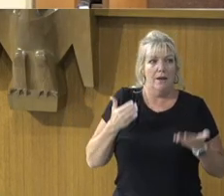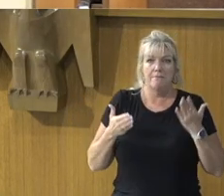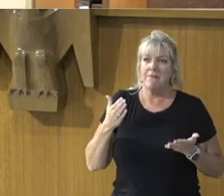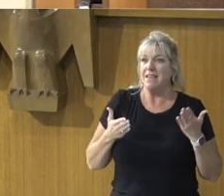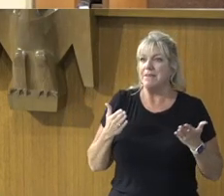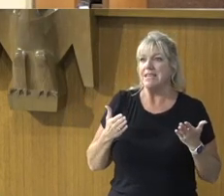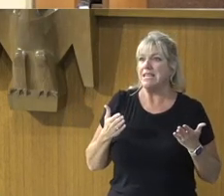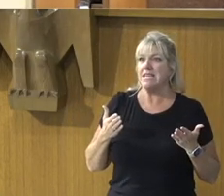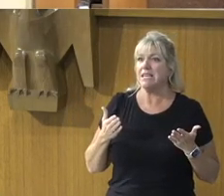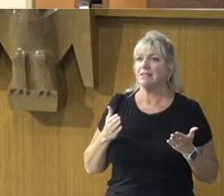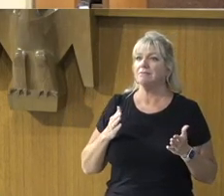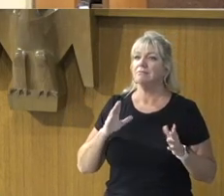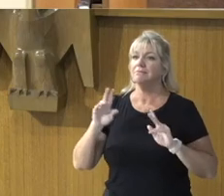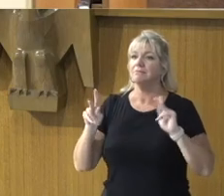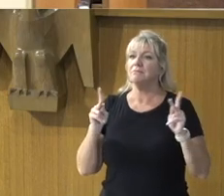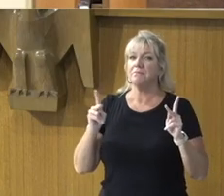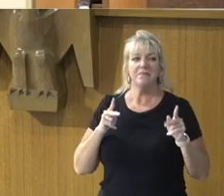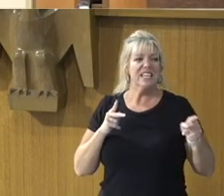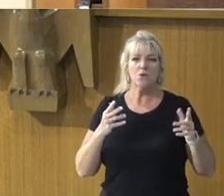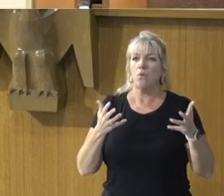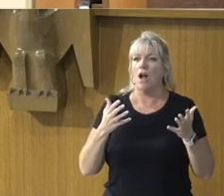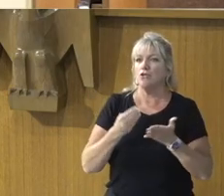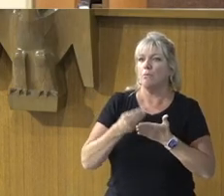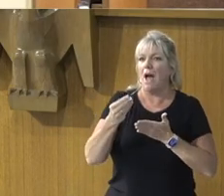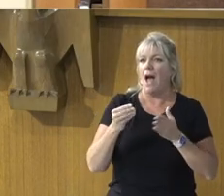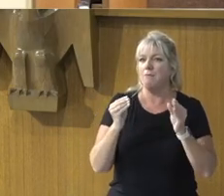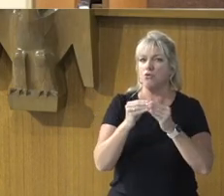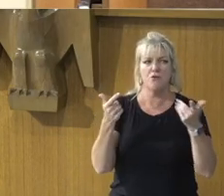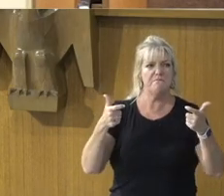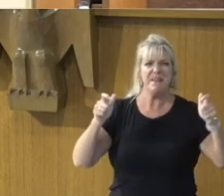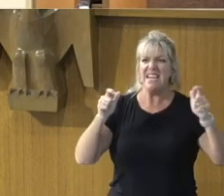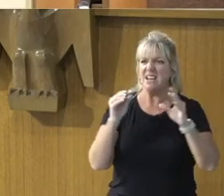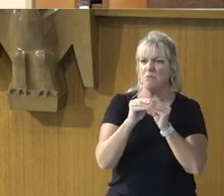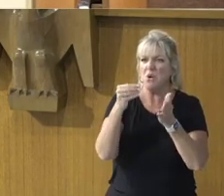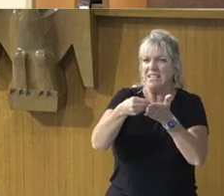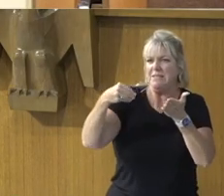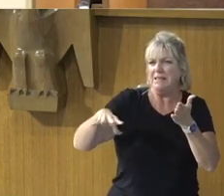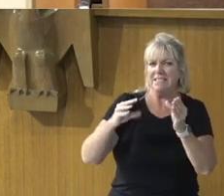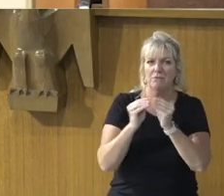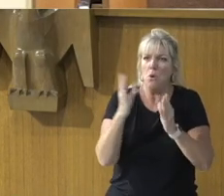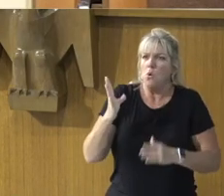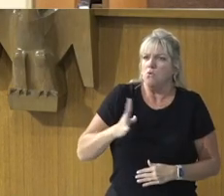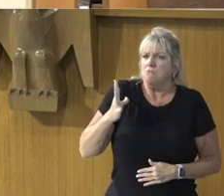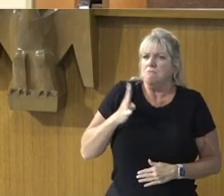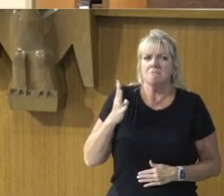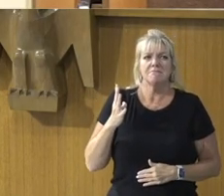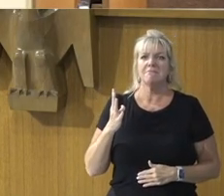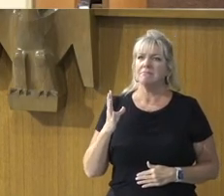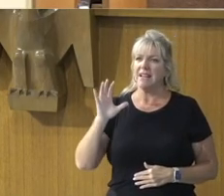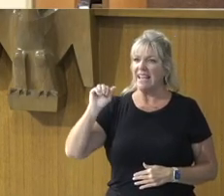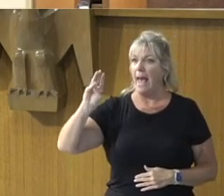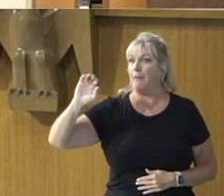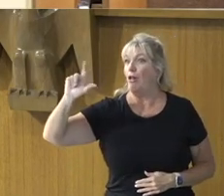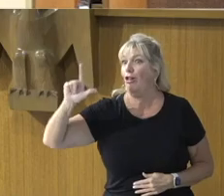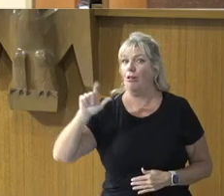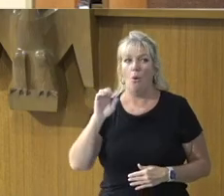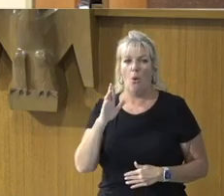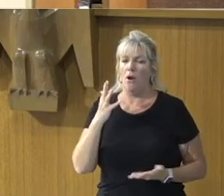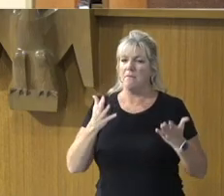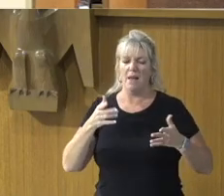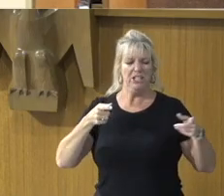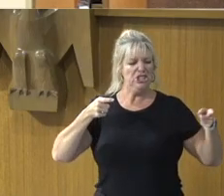flashier, Camel, And, Or maybe by pushing, His spouse around, I mean, Feeling